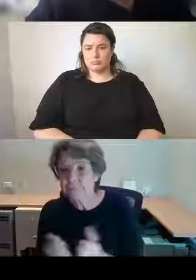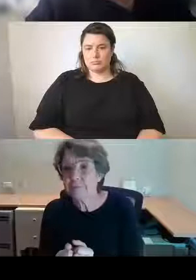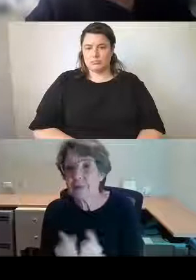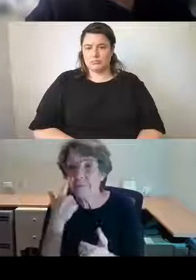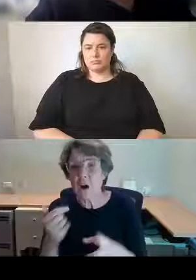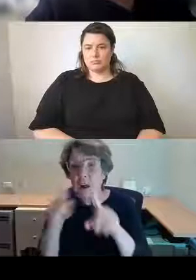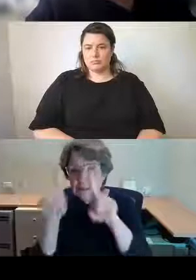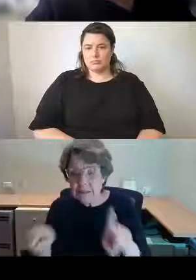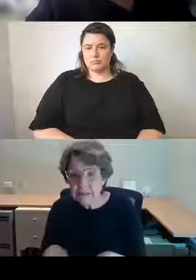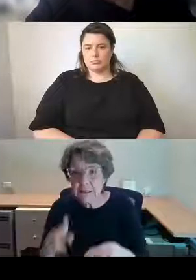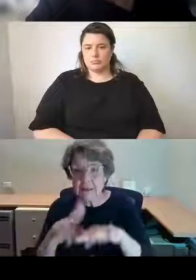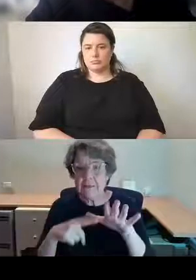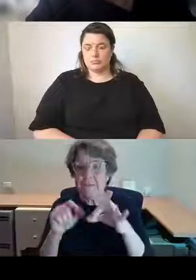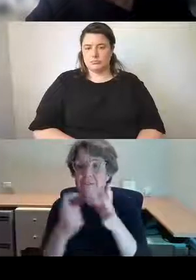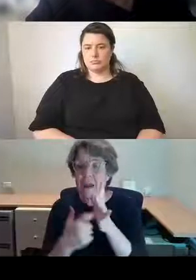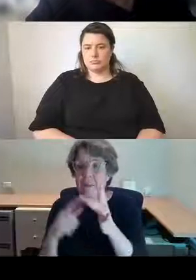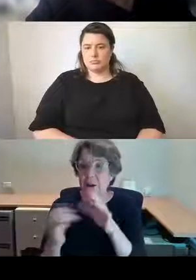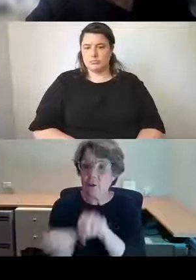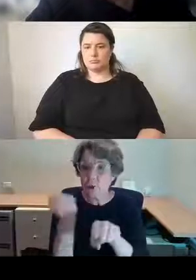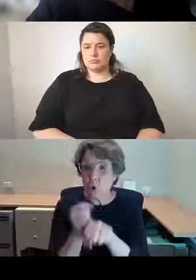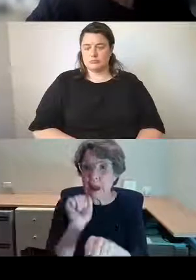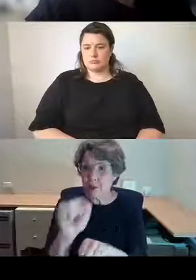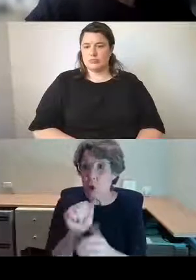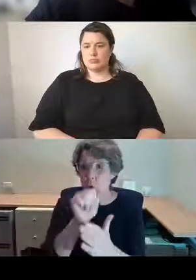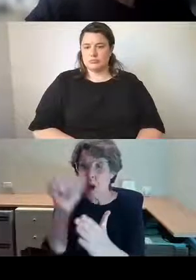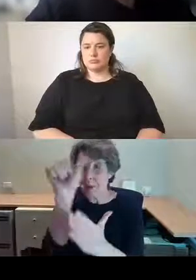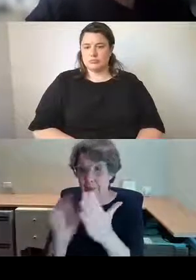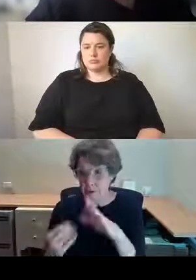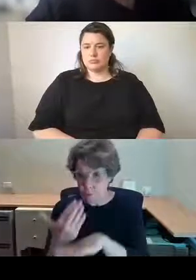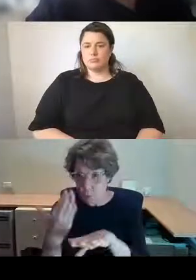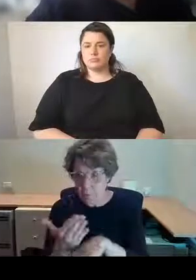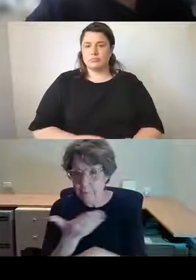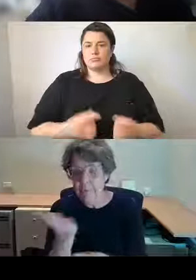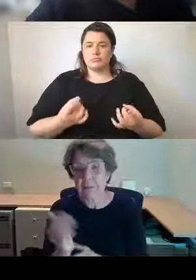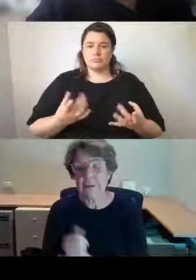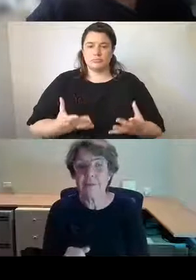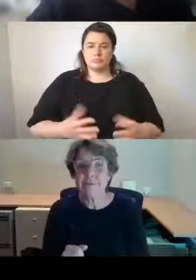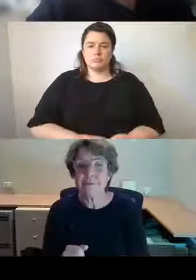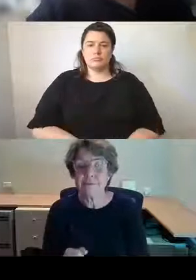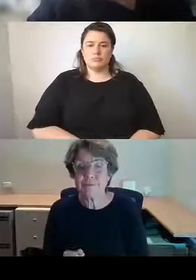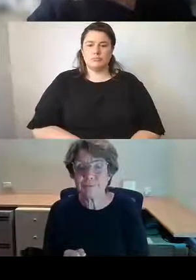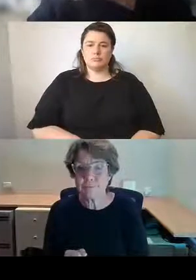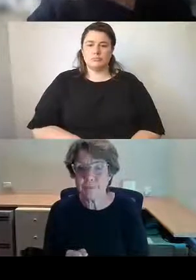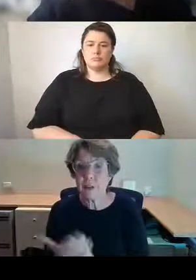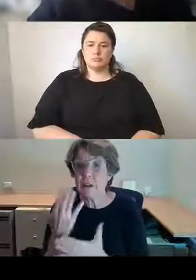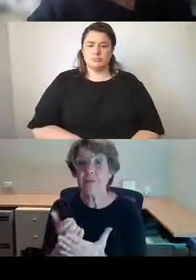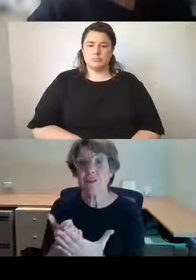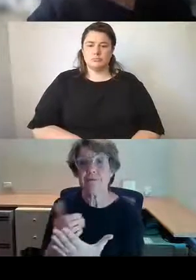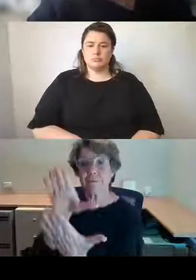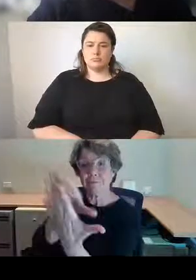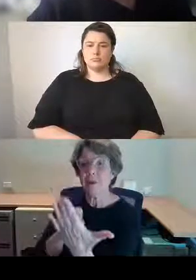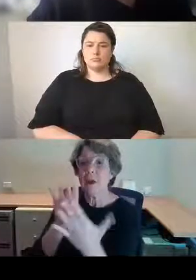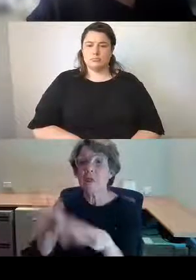of fabric to create her artworks. And in this one, she has taken the Australian flag and